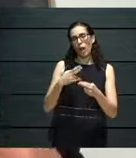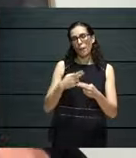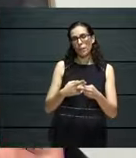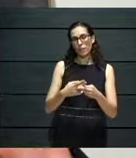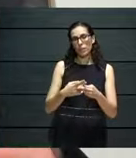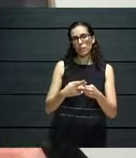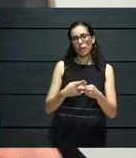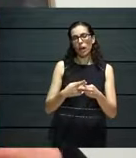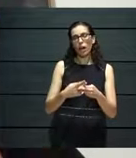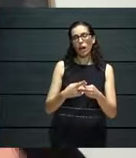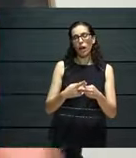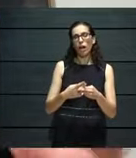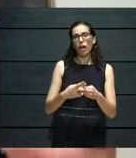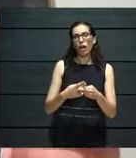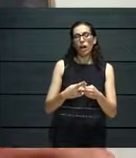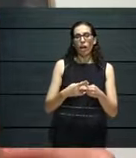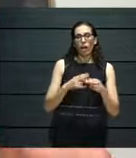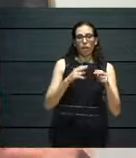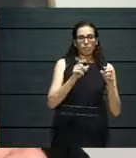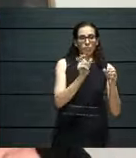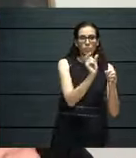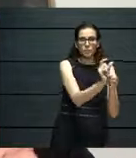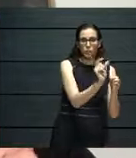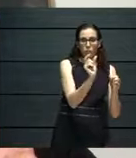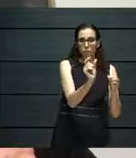every single chapter form part of a whole.